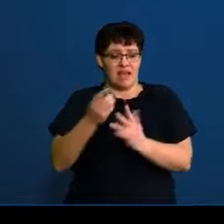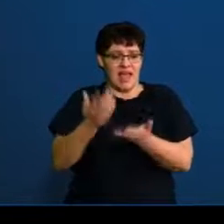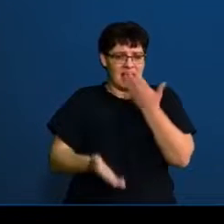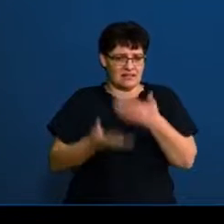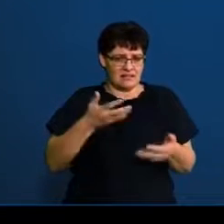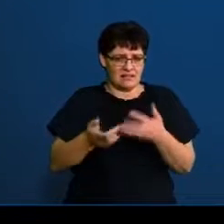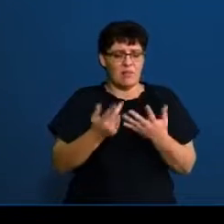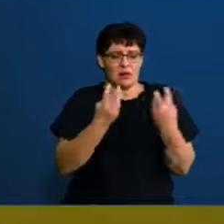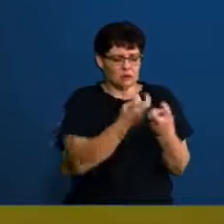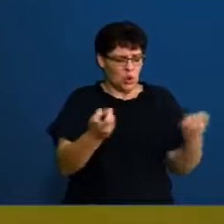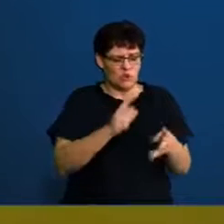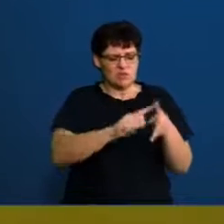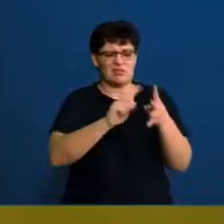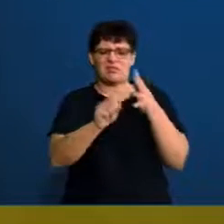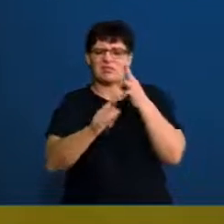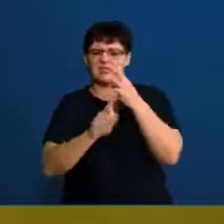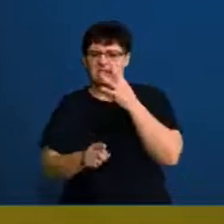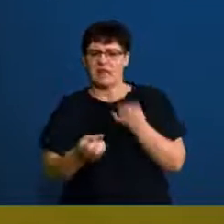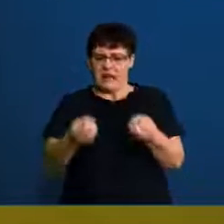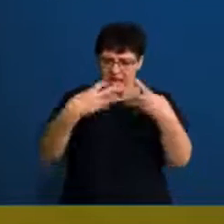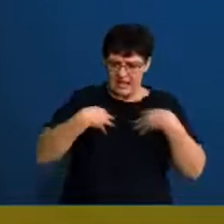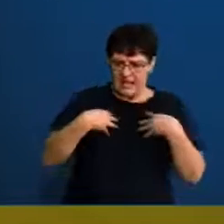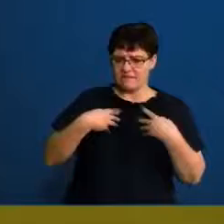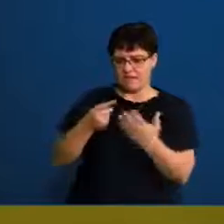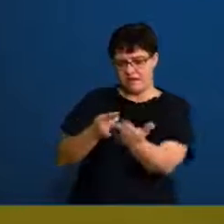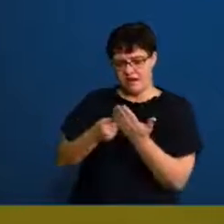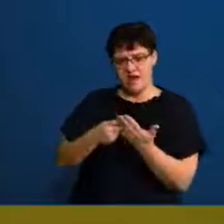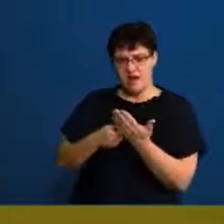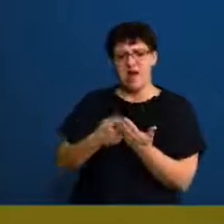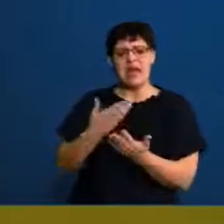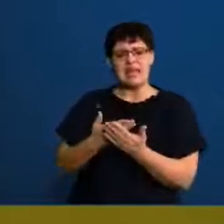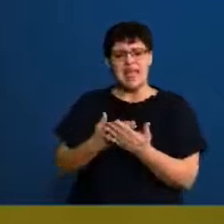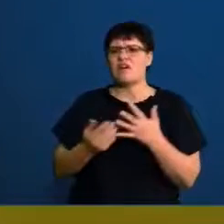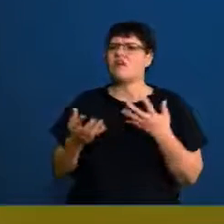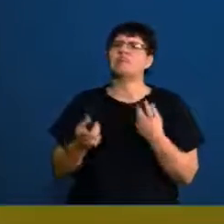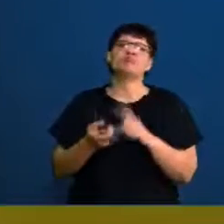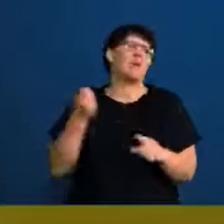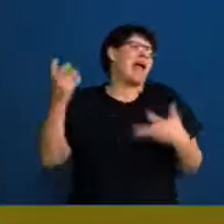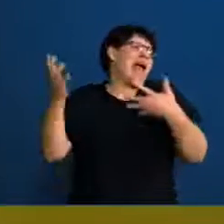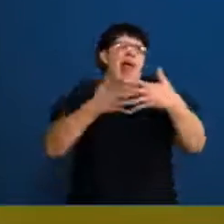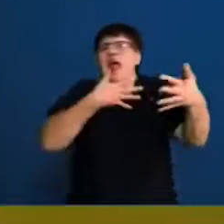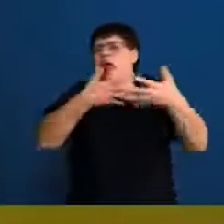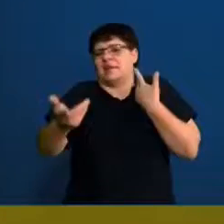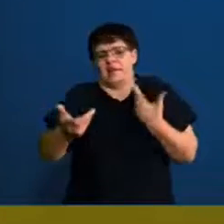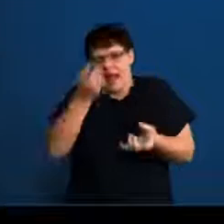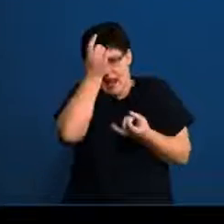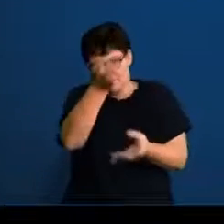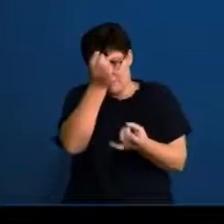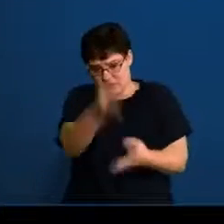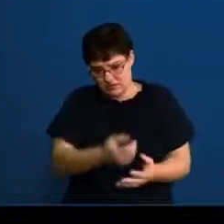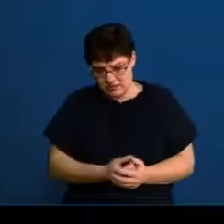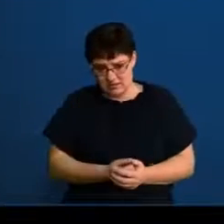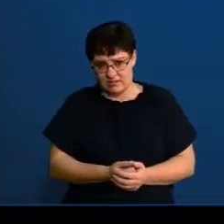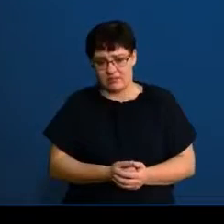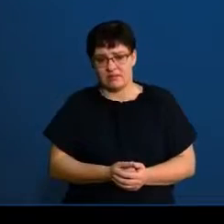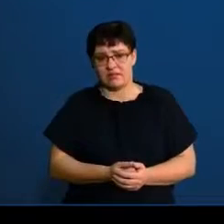different sources. They will give you data from different sources and it can be really from absolutely anywhere. And then